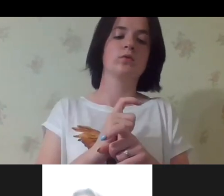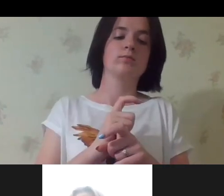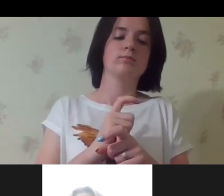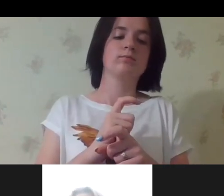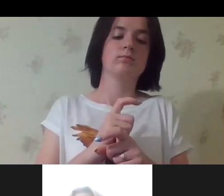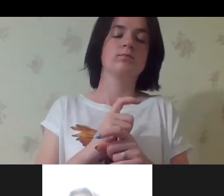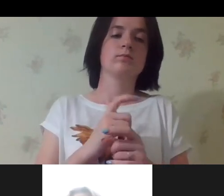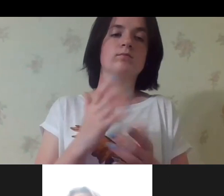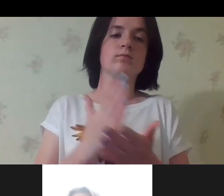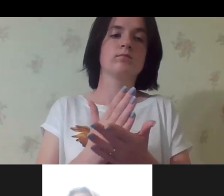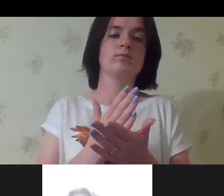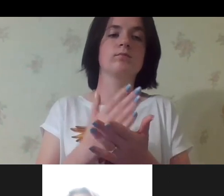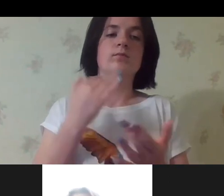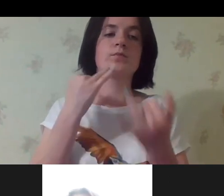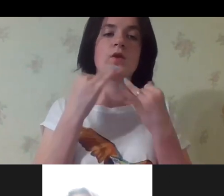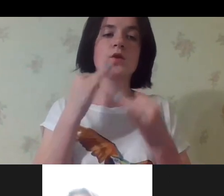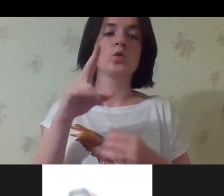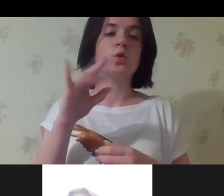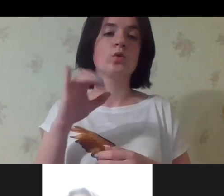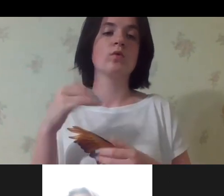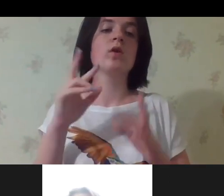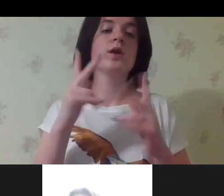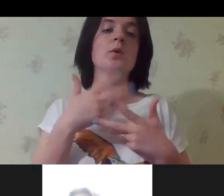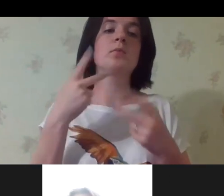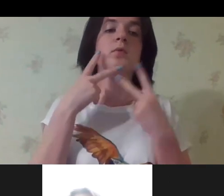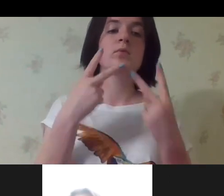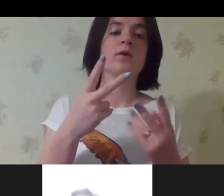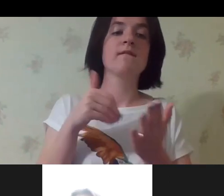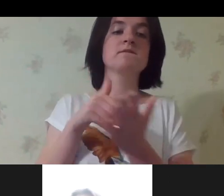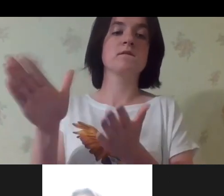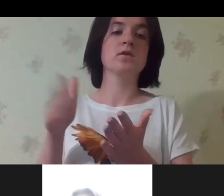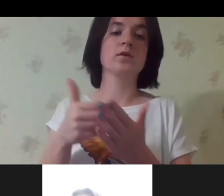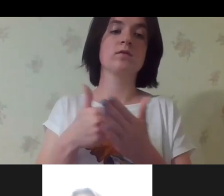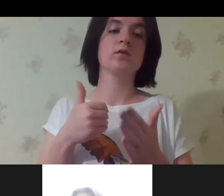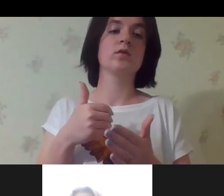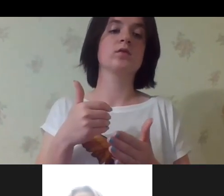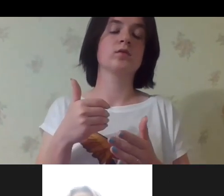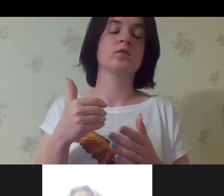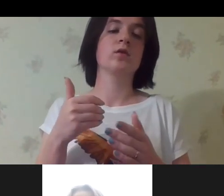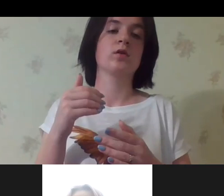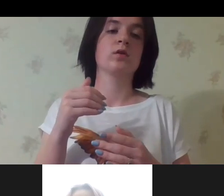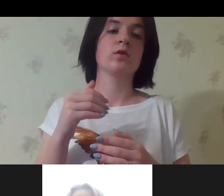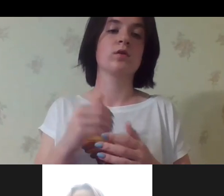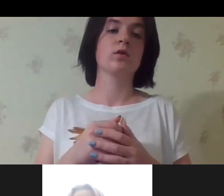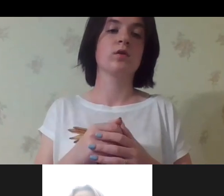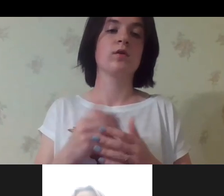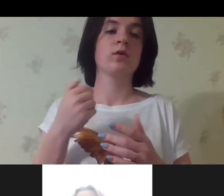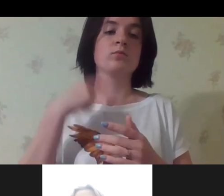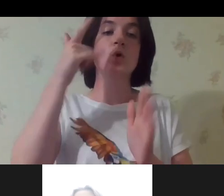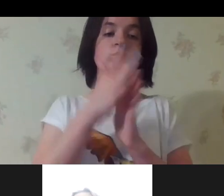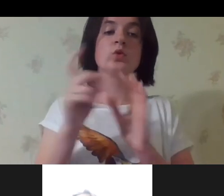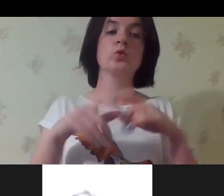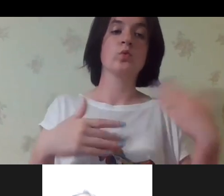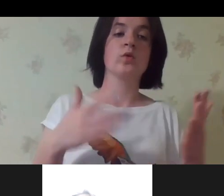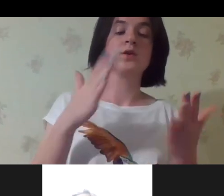Ukrainian public activists. When we need to take the proactive position in the conversation with donors, we